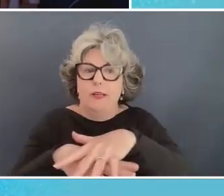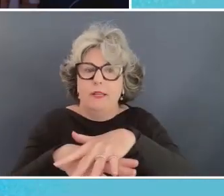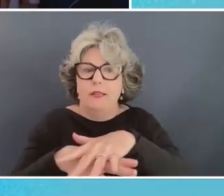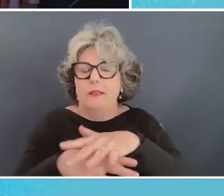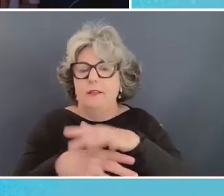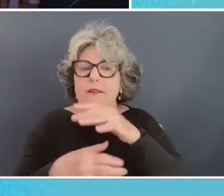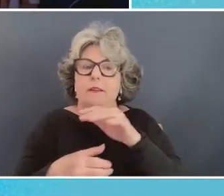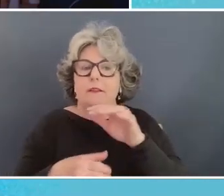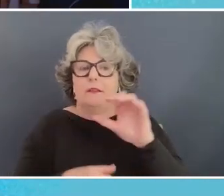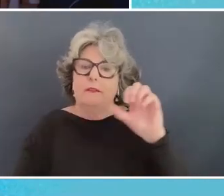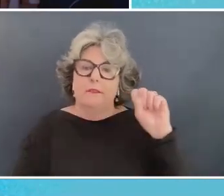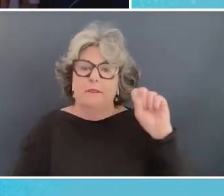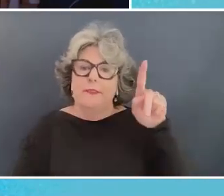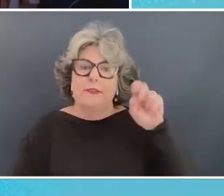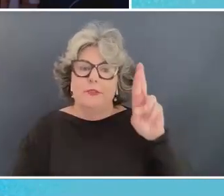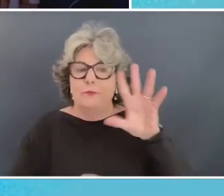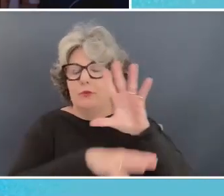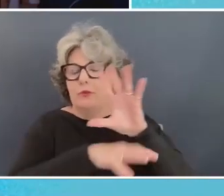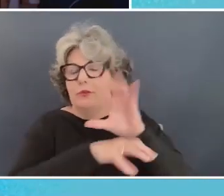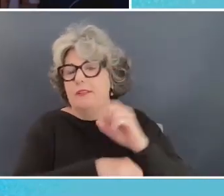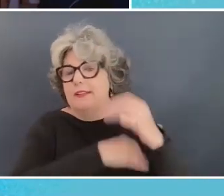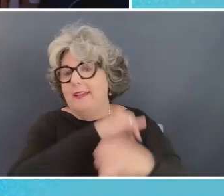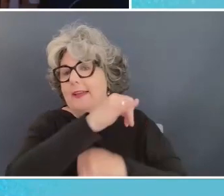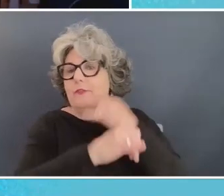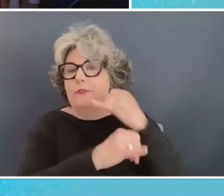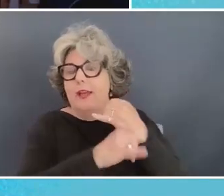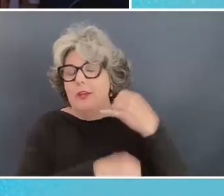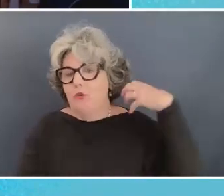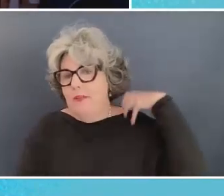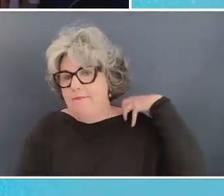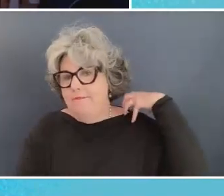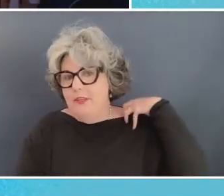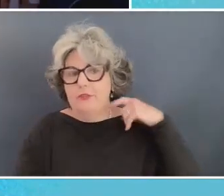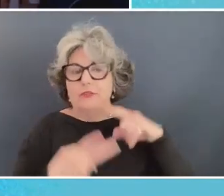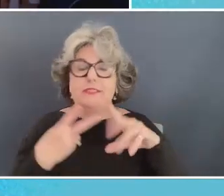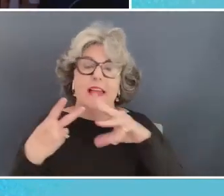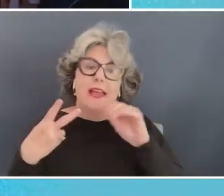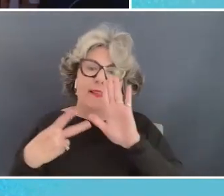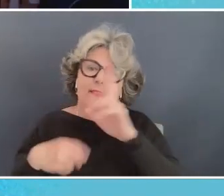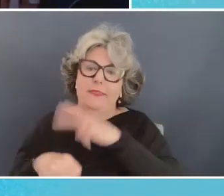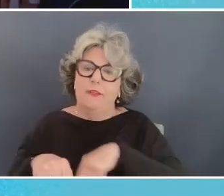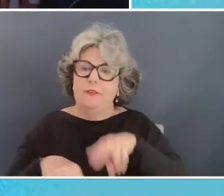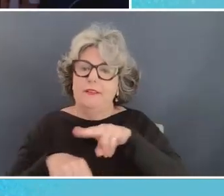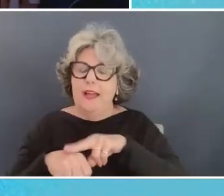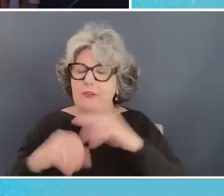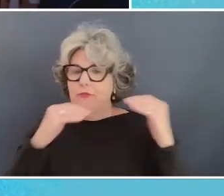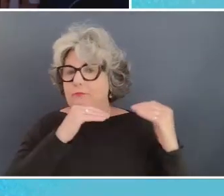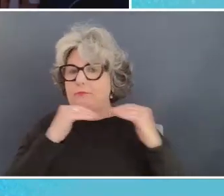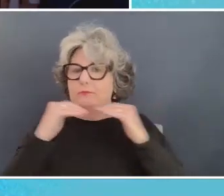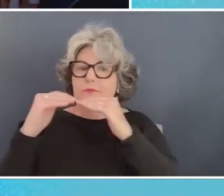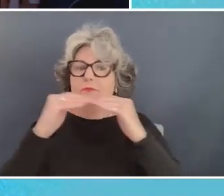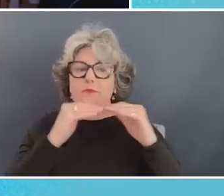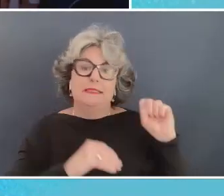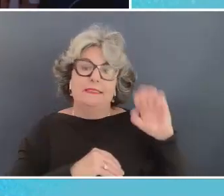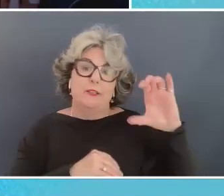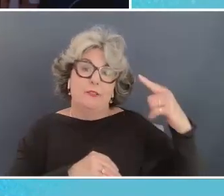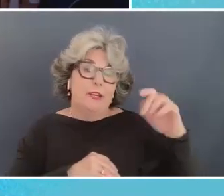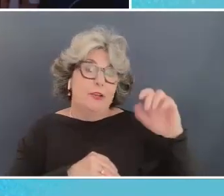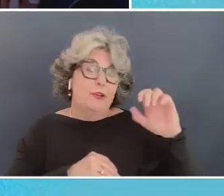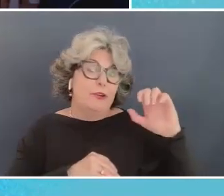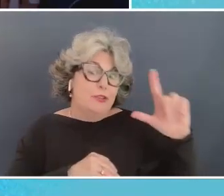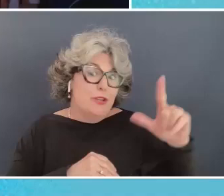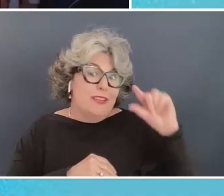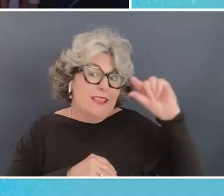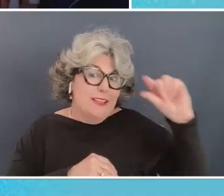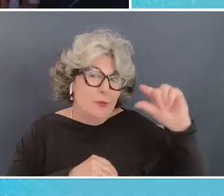super national or the the traditional international officials uh and their national counterparts which this secretary general has done a little of